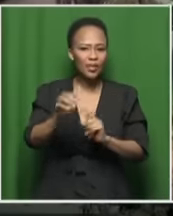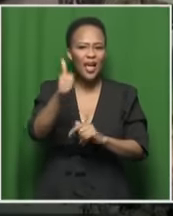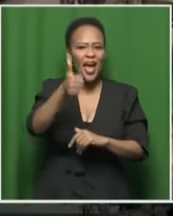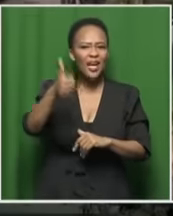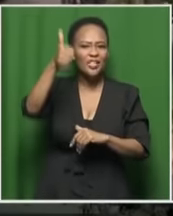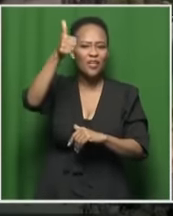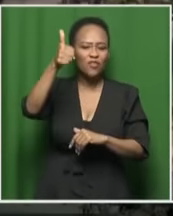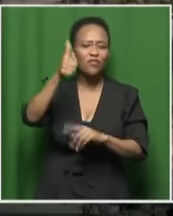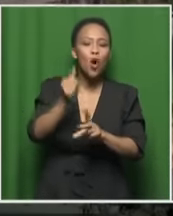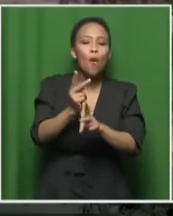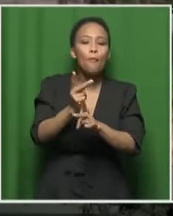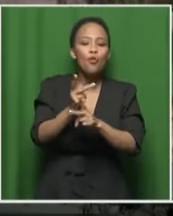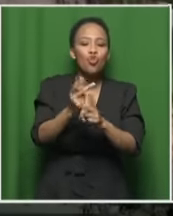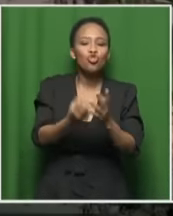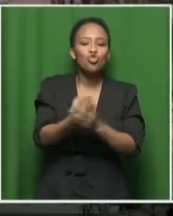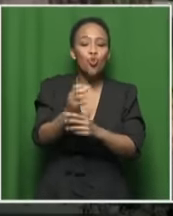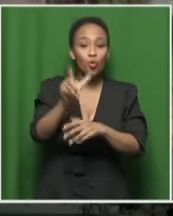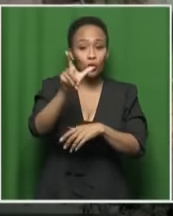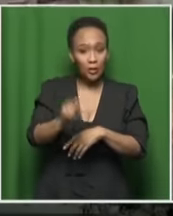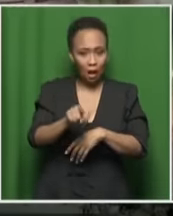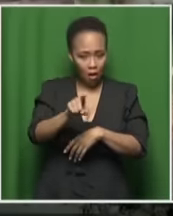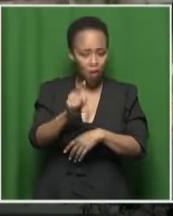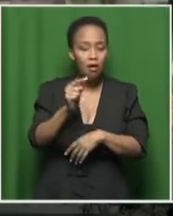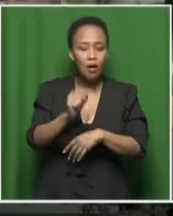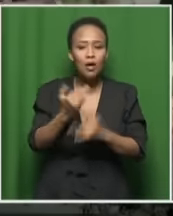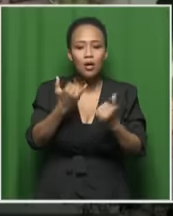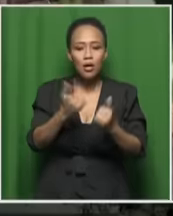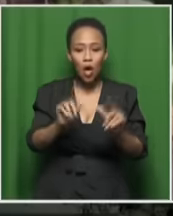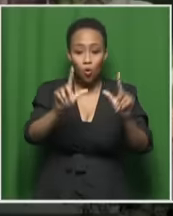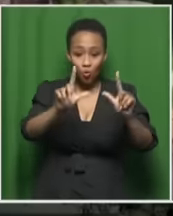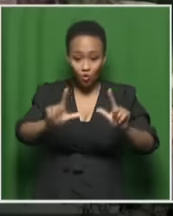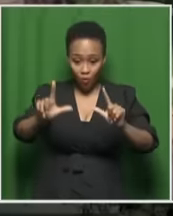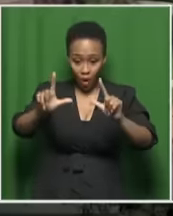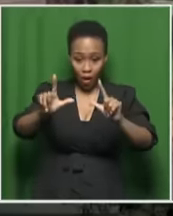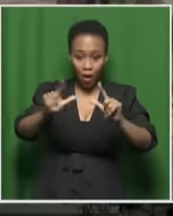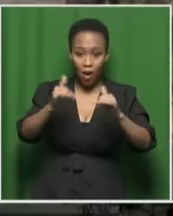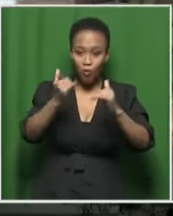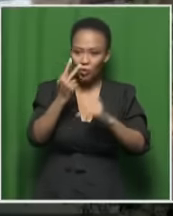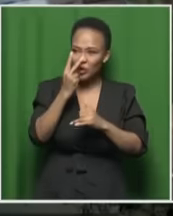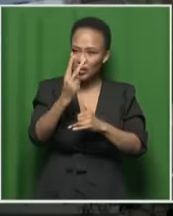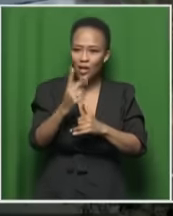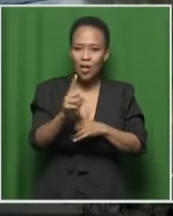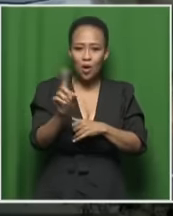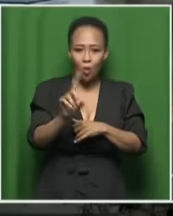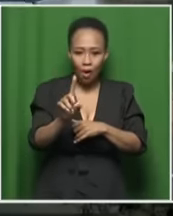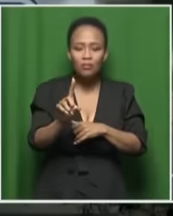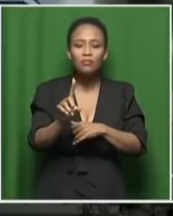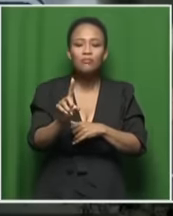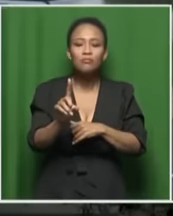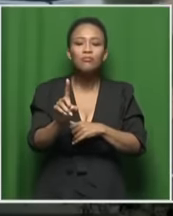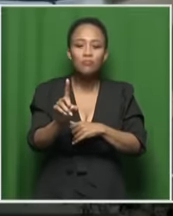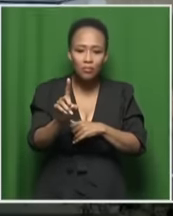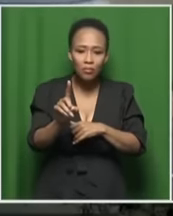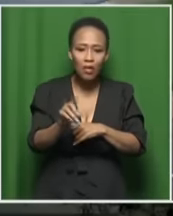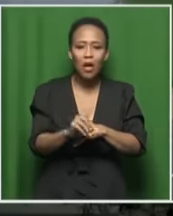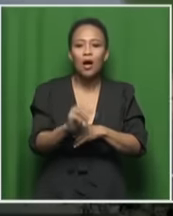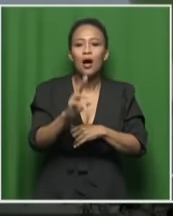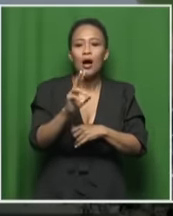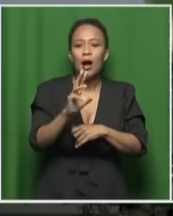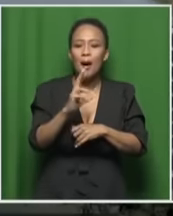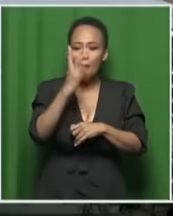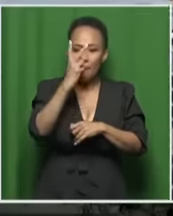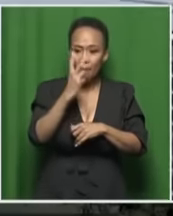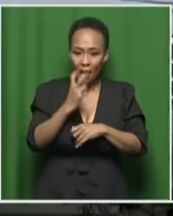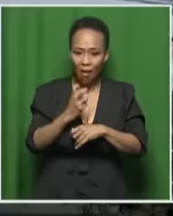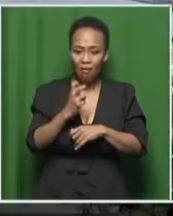just a few moments ago. The visuals that you will see on your screen in just a few moments are visuals of that vehicle that had